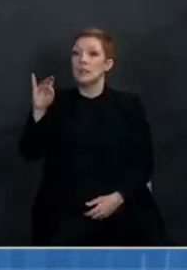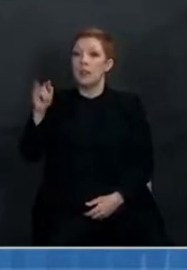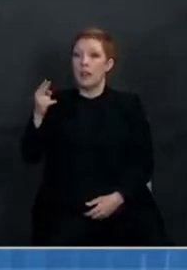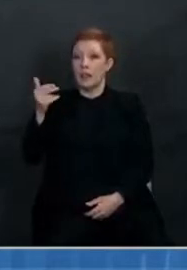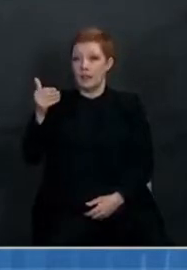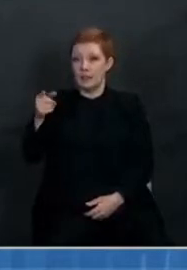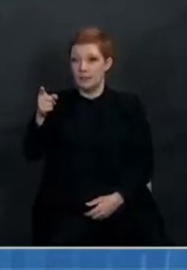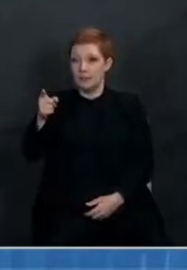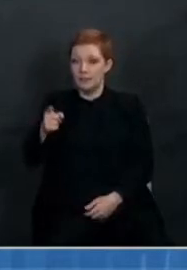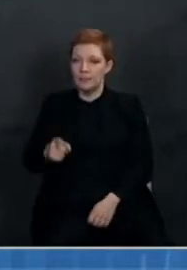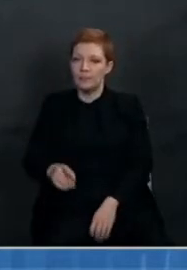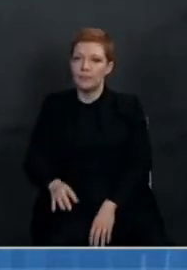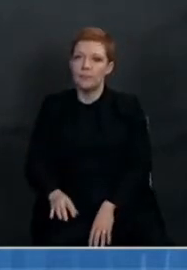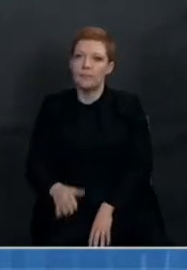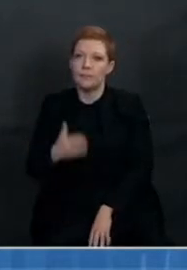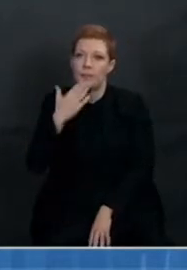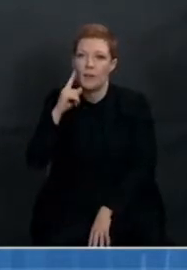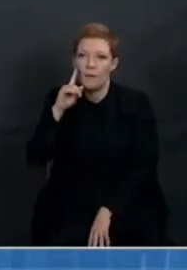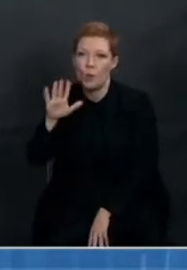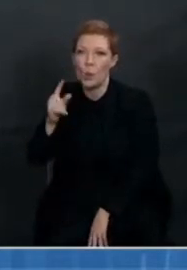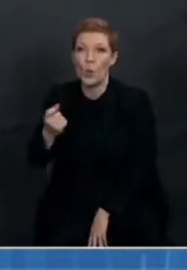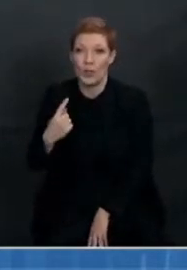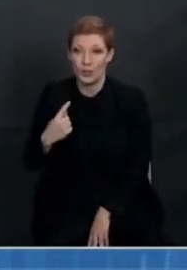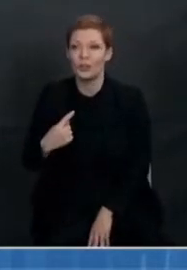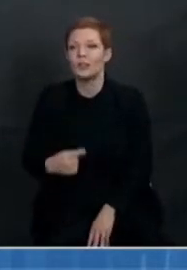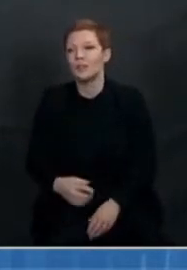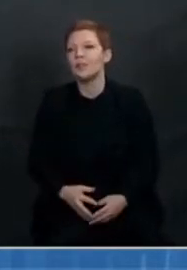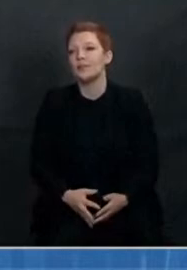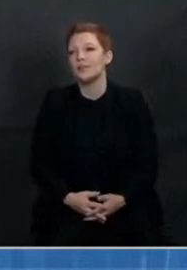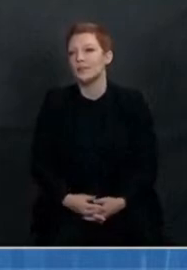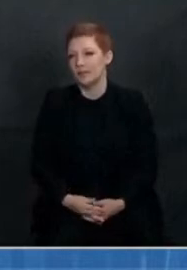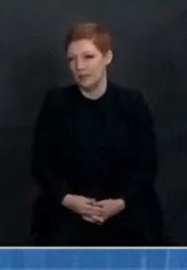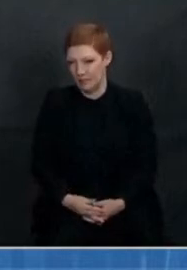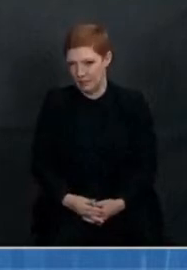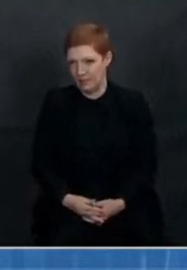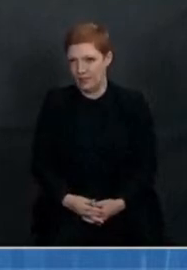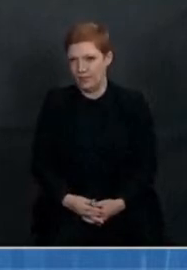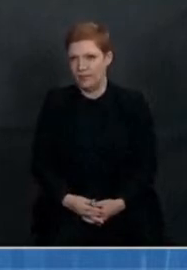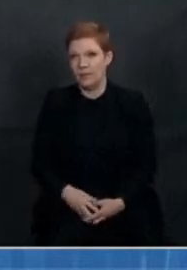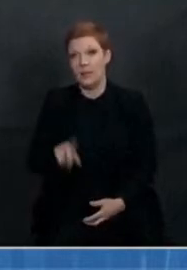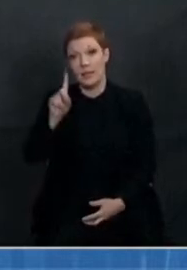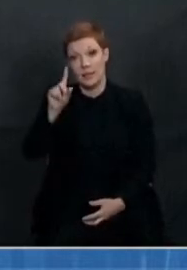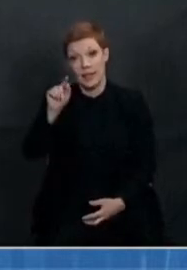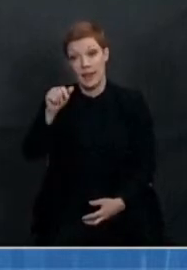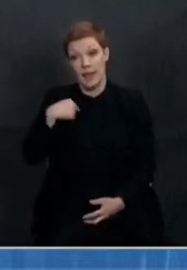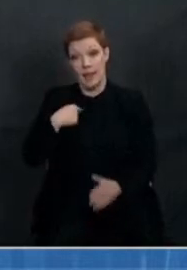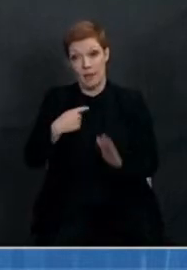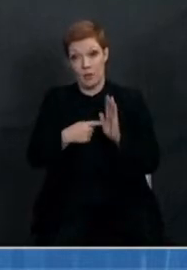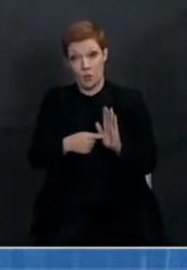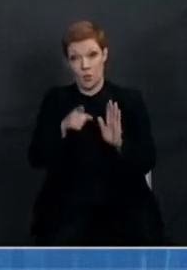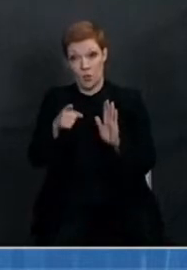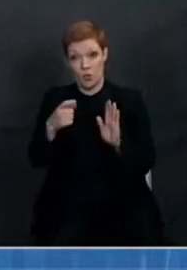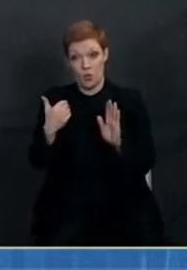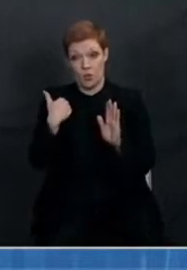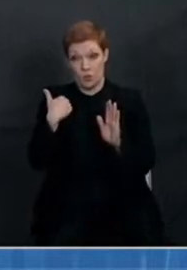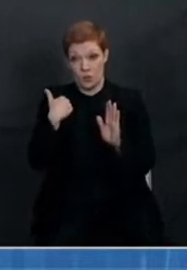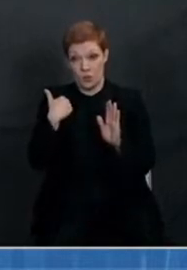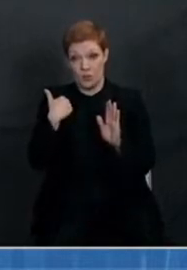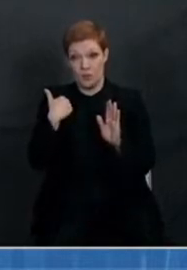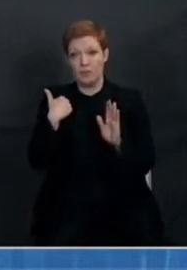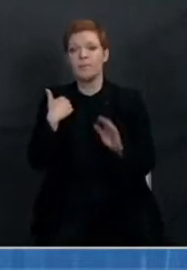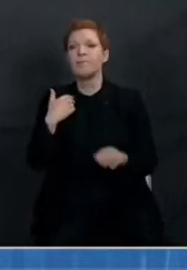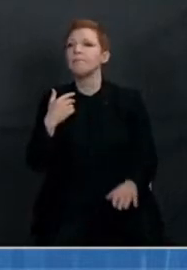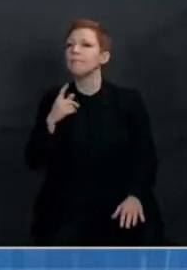Thank you so much for the question. So, you know, the data that I showed is that we really, you know, don't